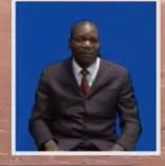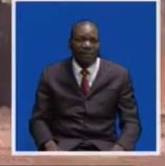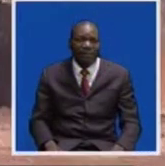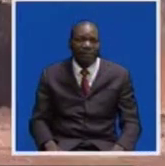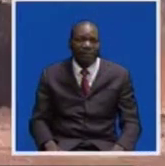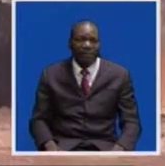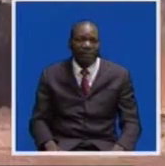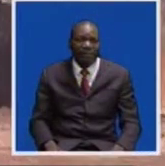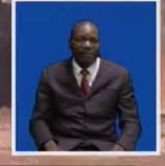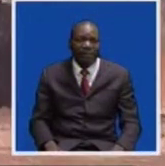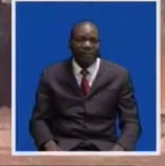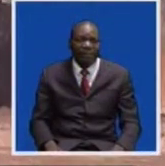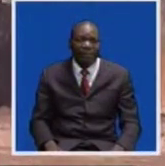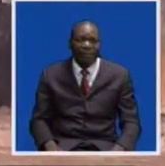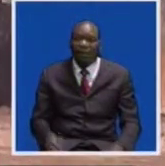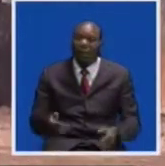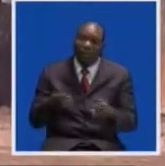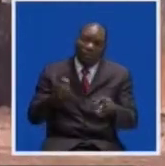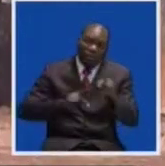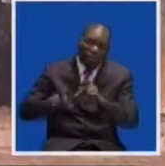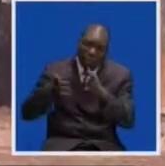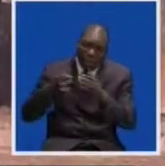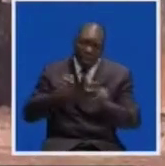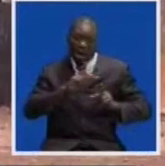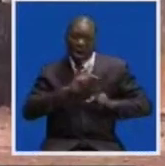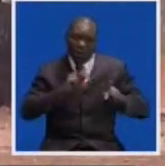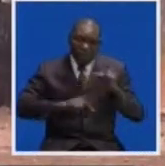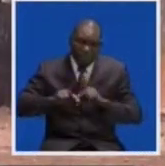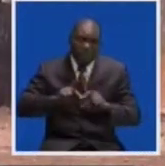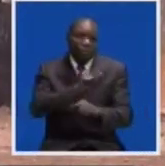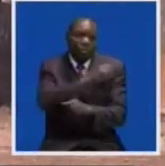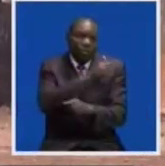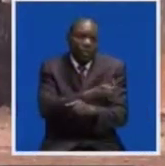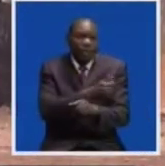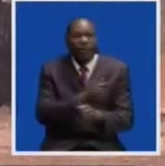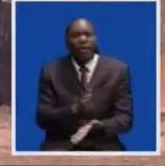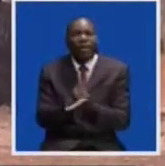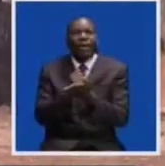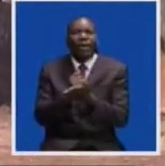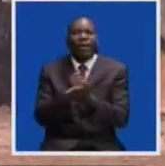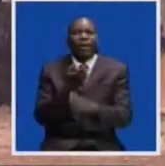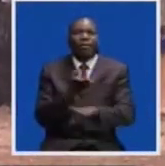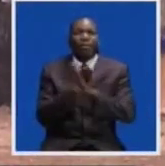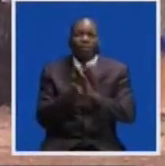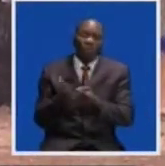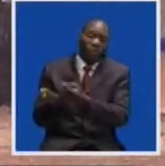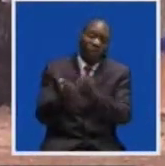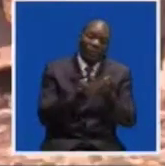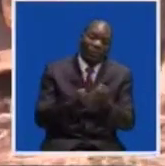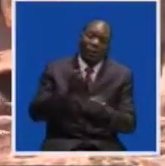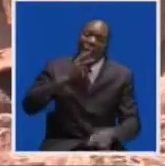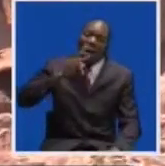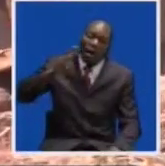The people here are calling for intervention from well-wishers and relevant authorities before the situation worsens.